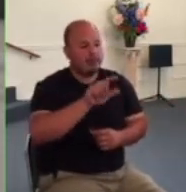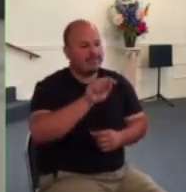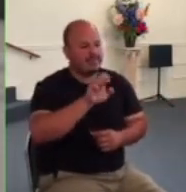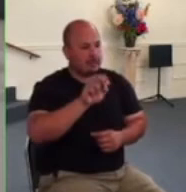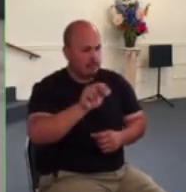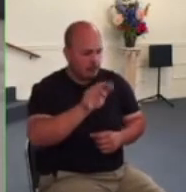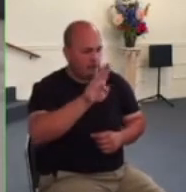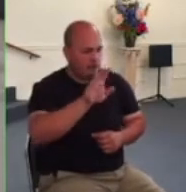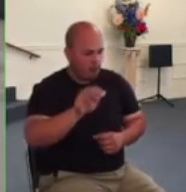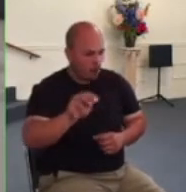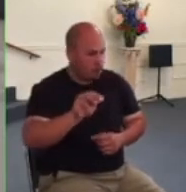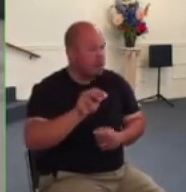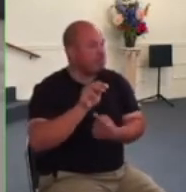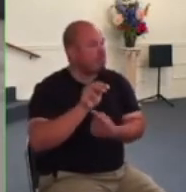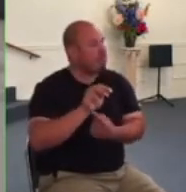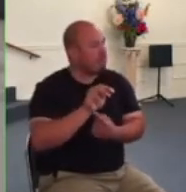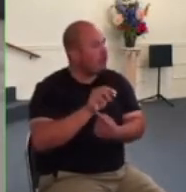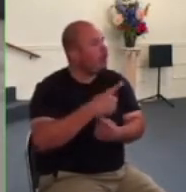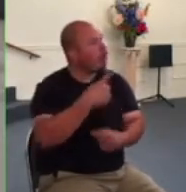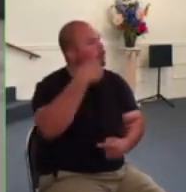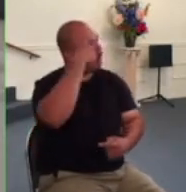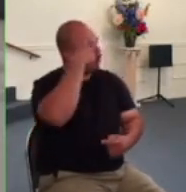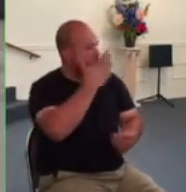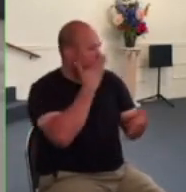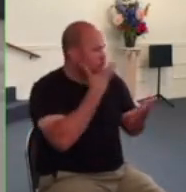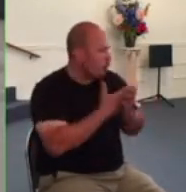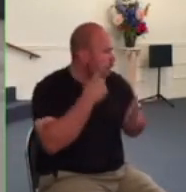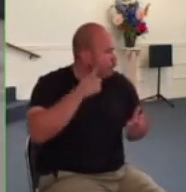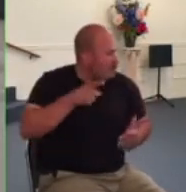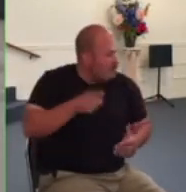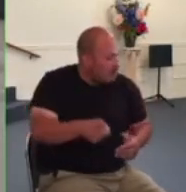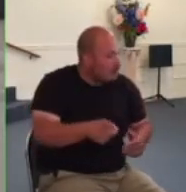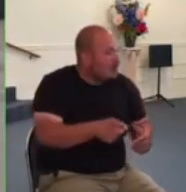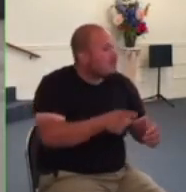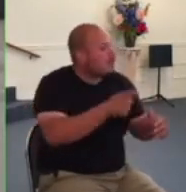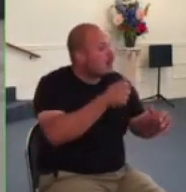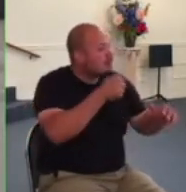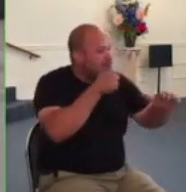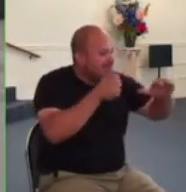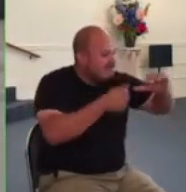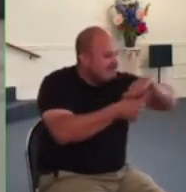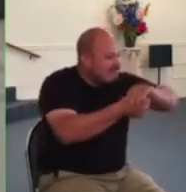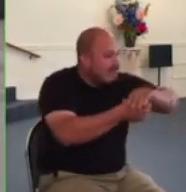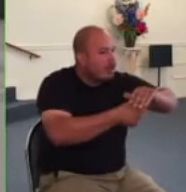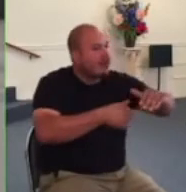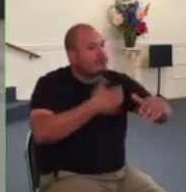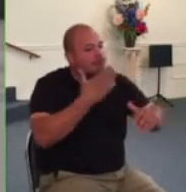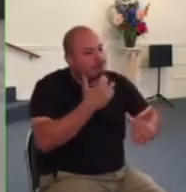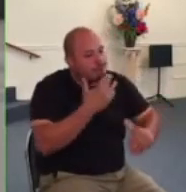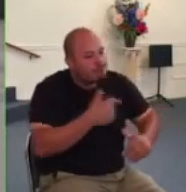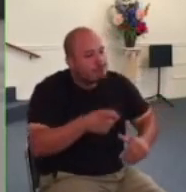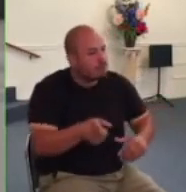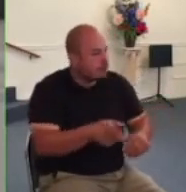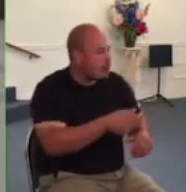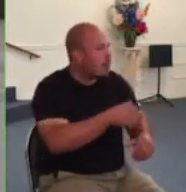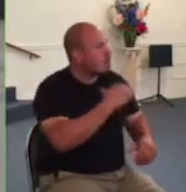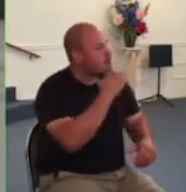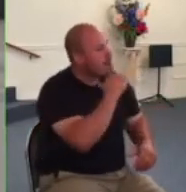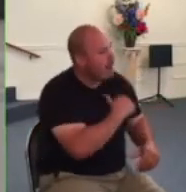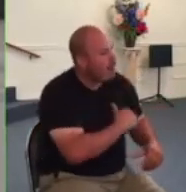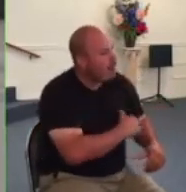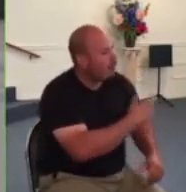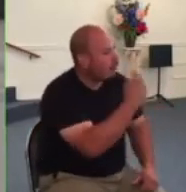and to steal and to hide jews in her home in order to save as many lives as possible from the